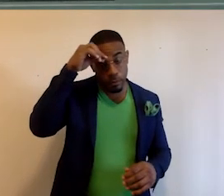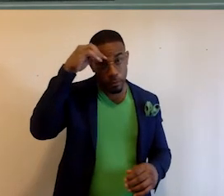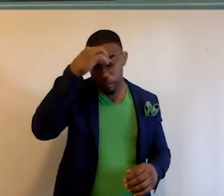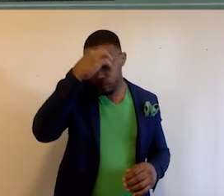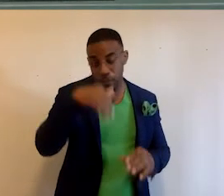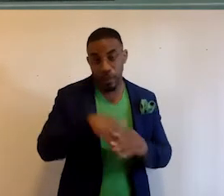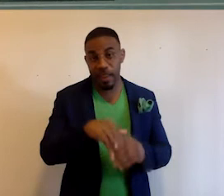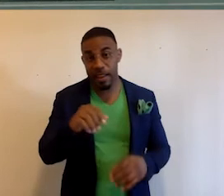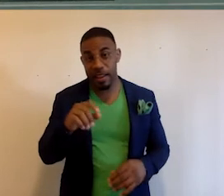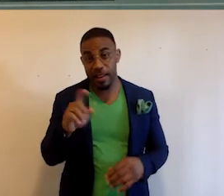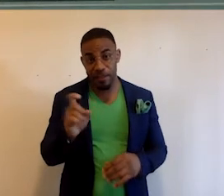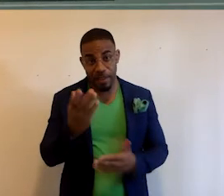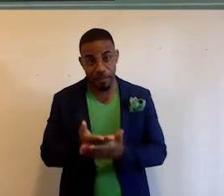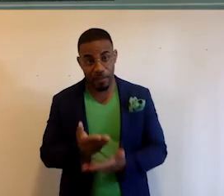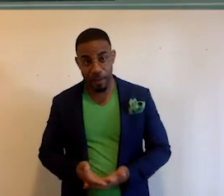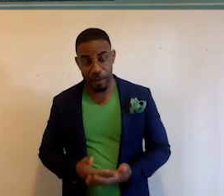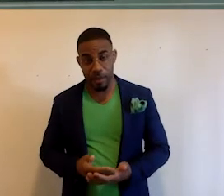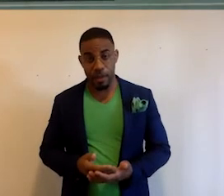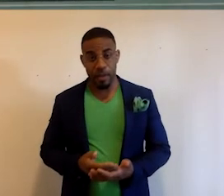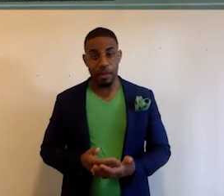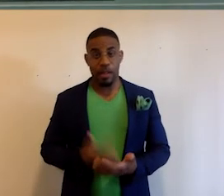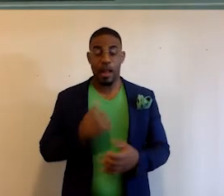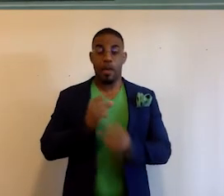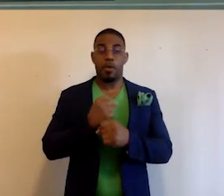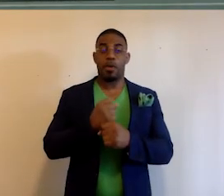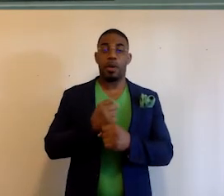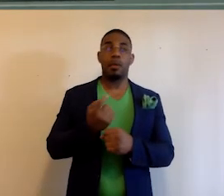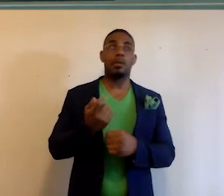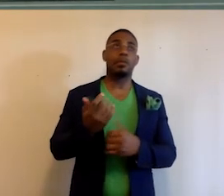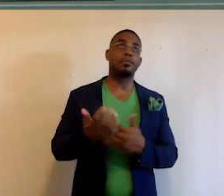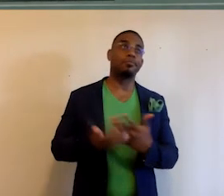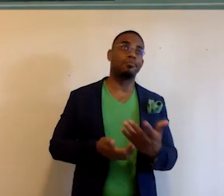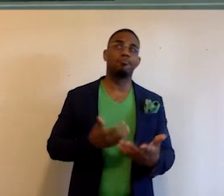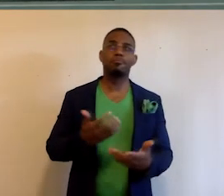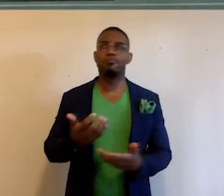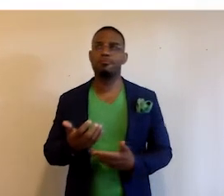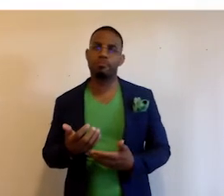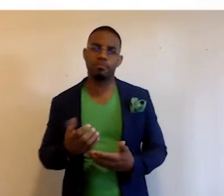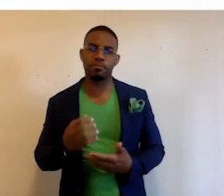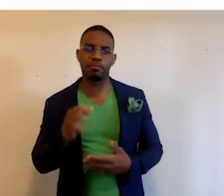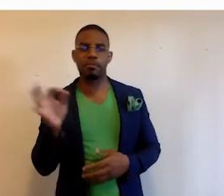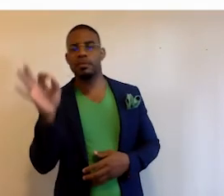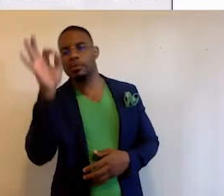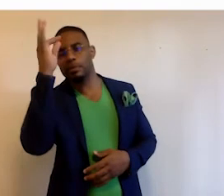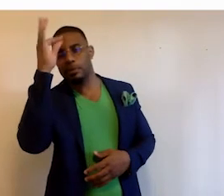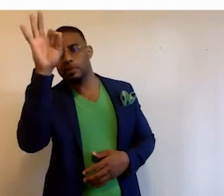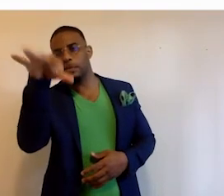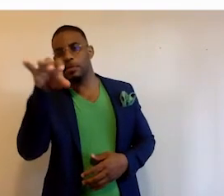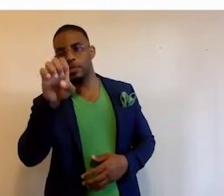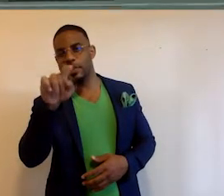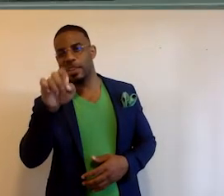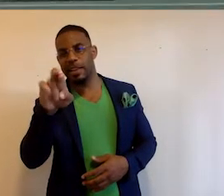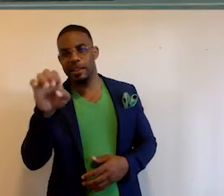In Phoenix Facts, I created a little Easter egg, which,